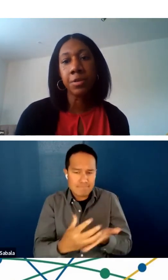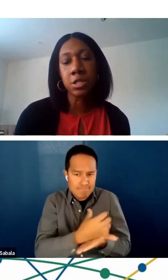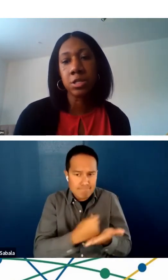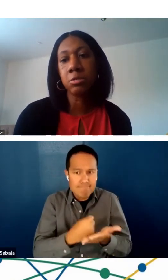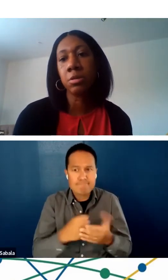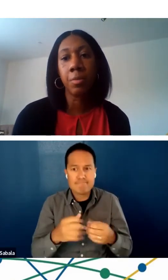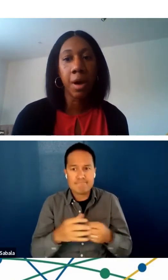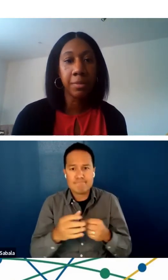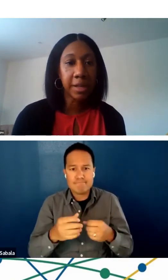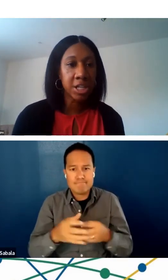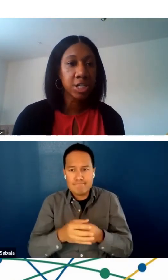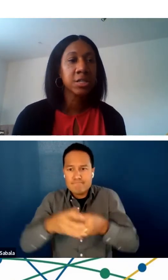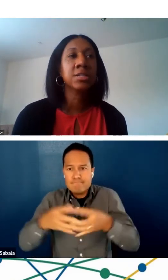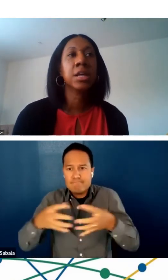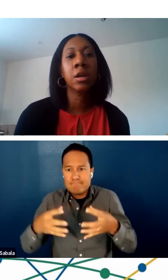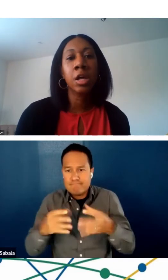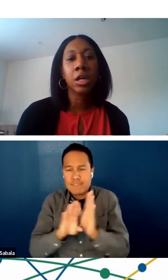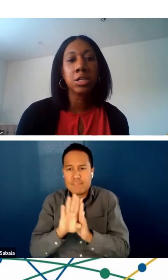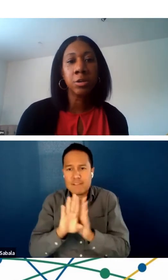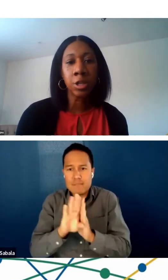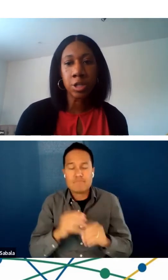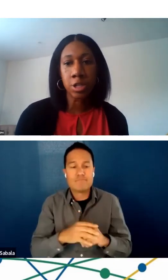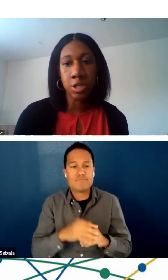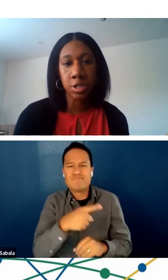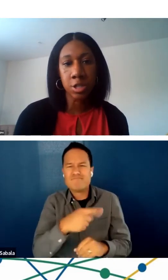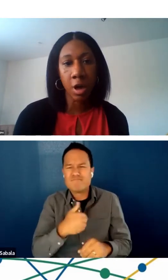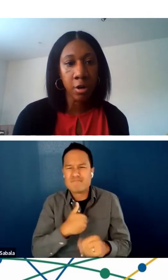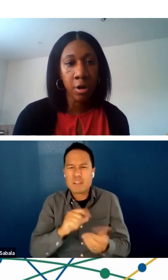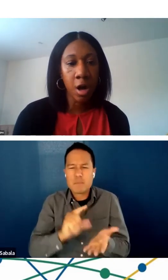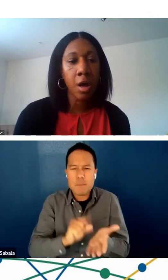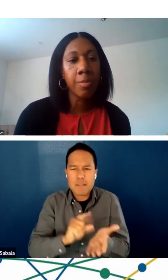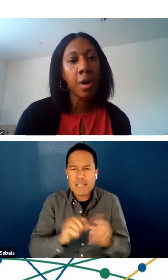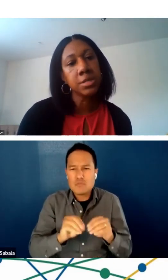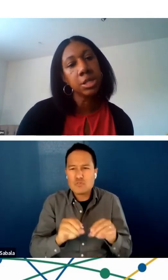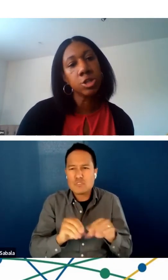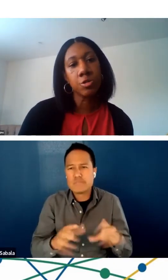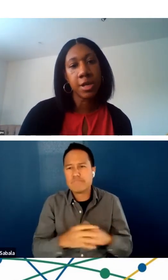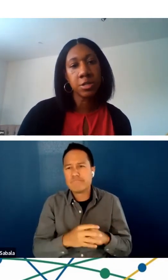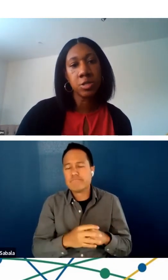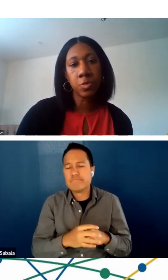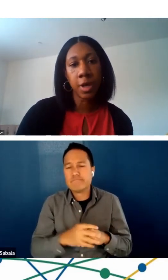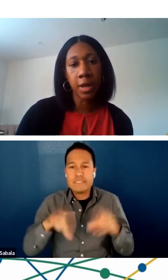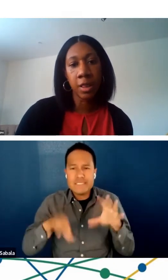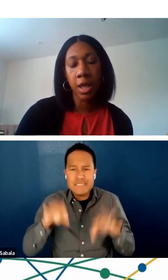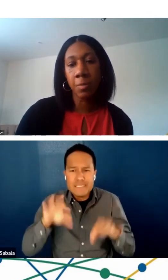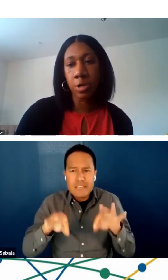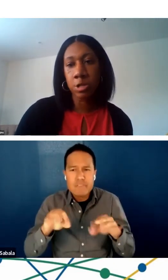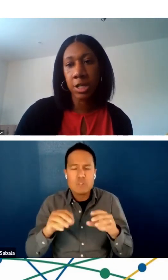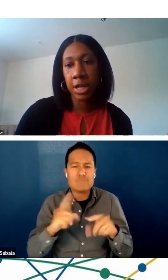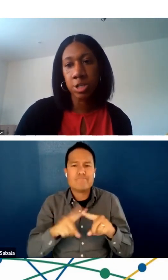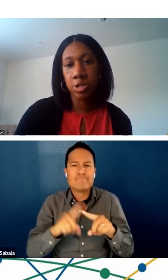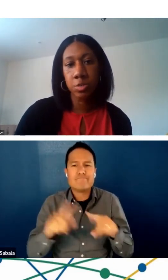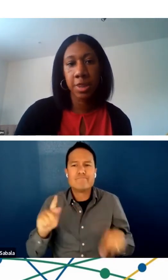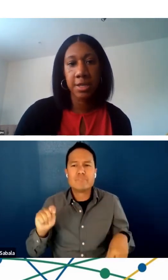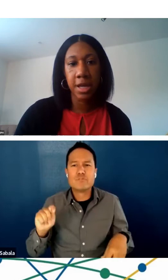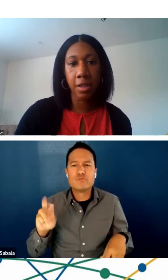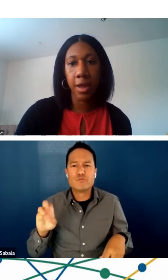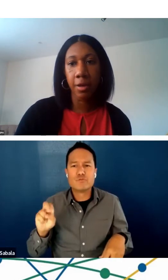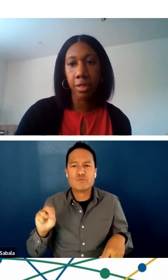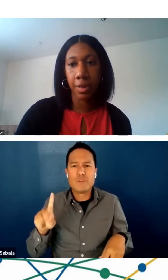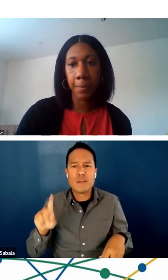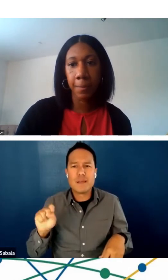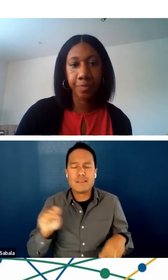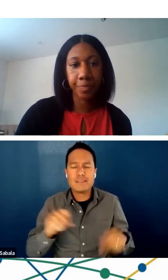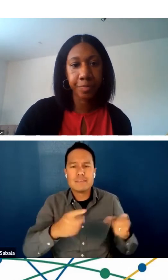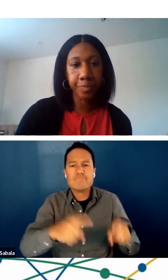And they accomplish this through their publications and continuing to discover promising trends when emerging issues within